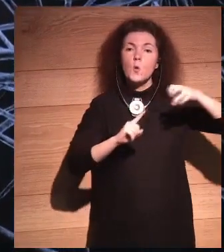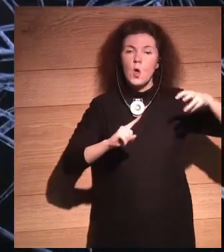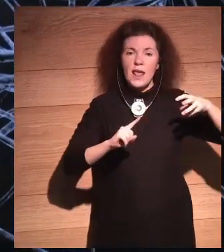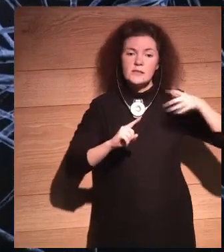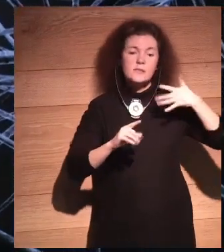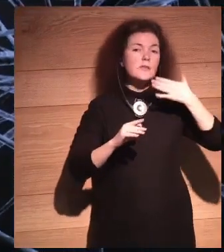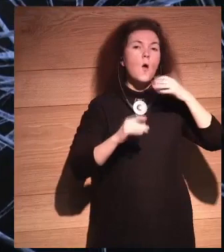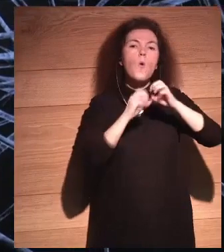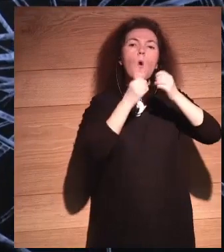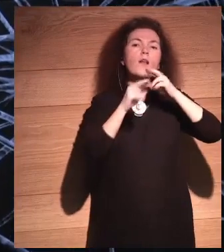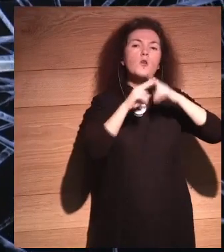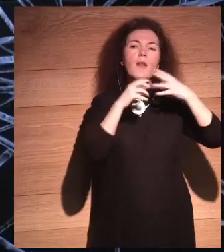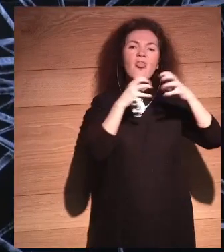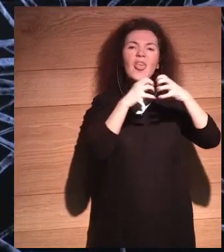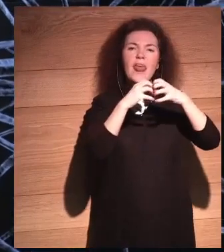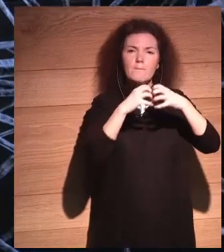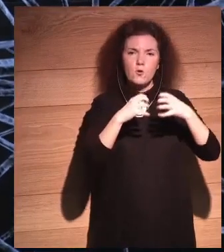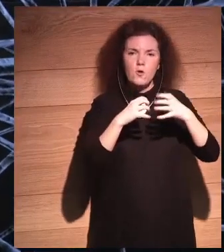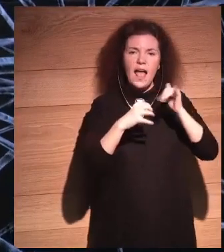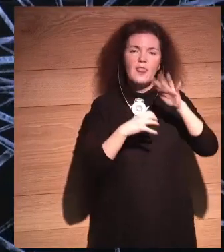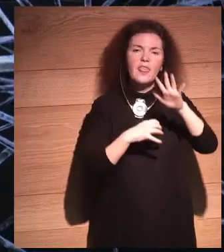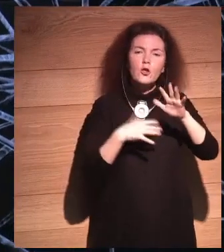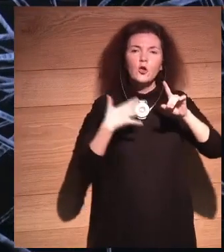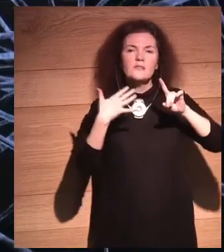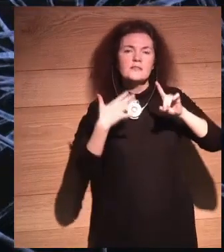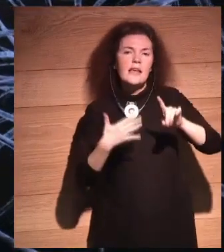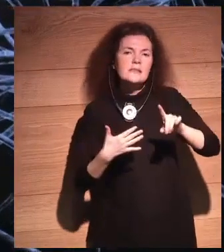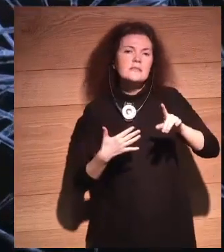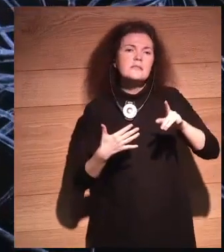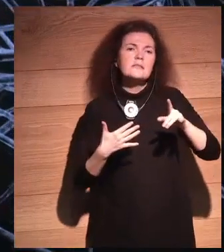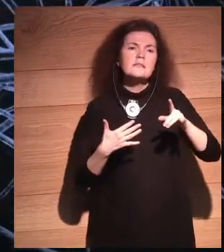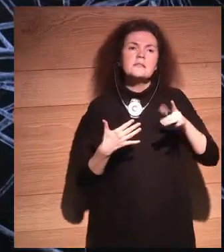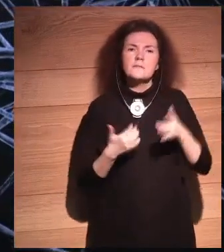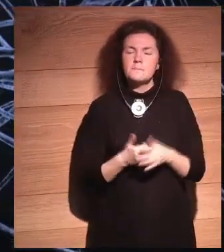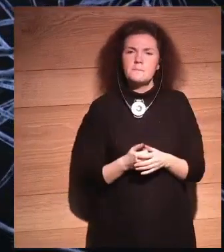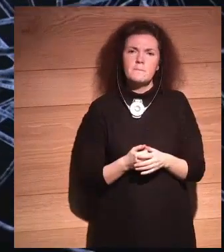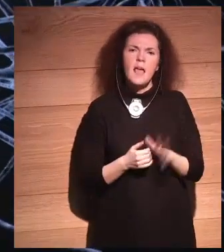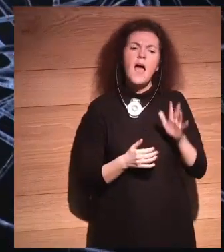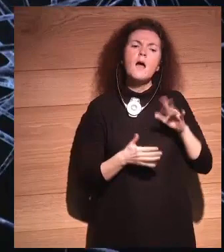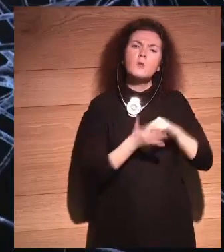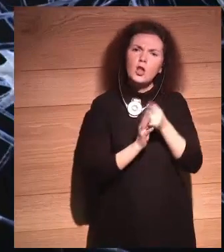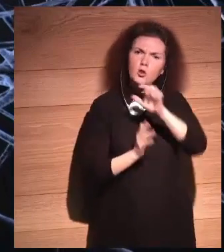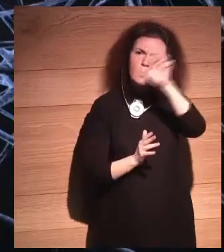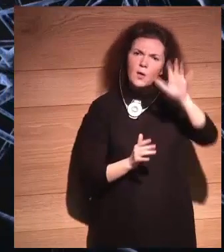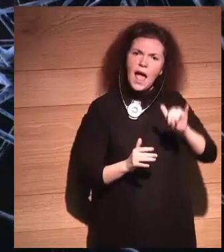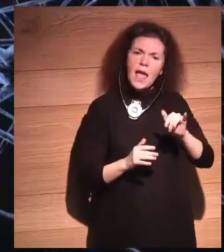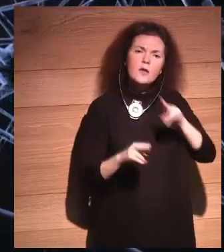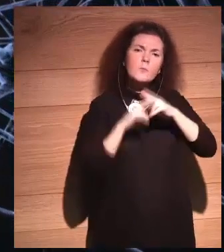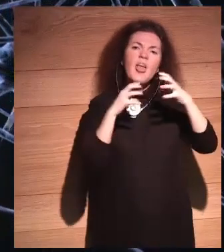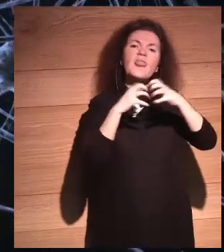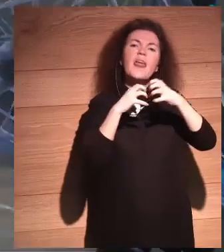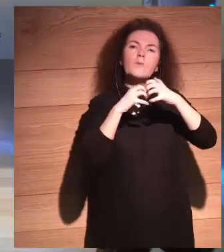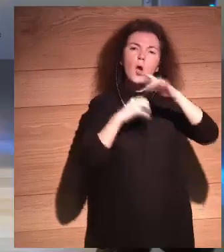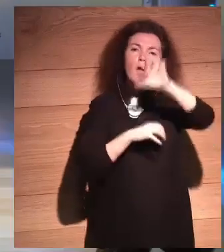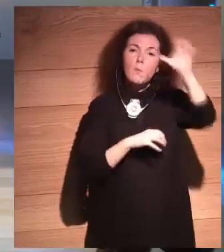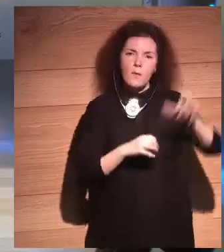There's like five or six. There's even a European Union brain project. So then we have all these minor questions.